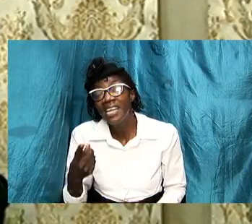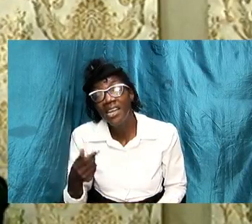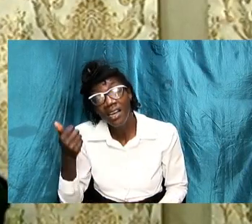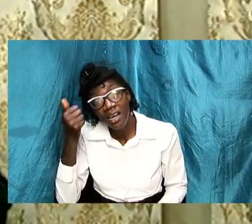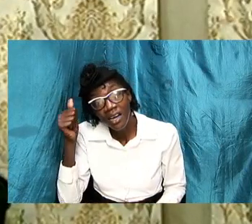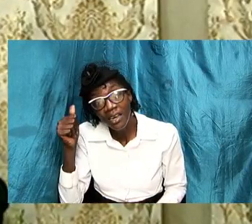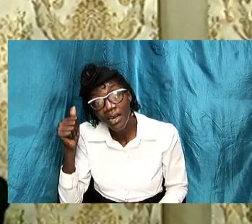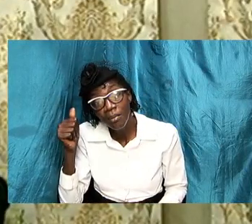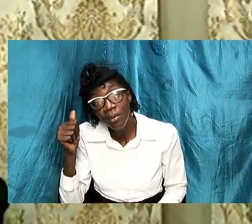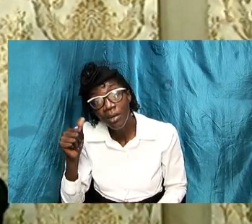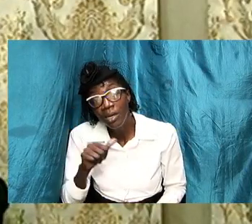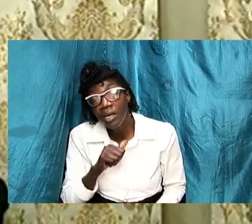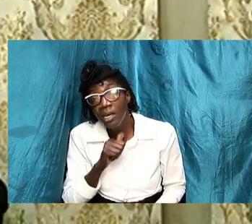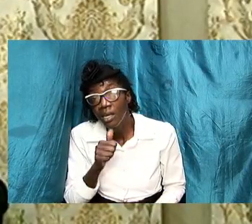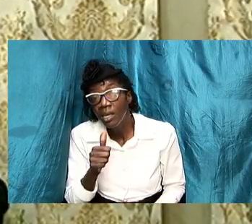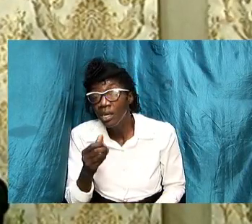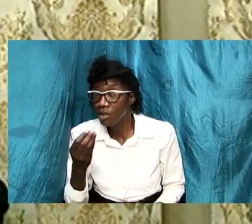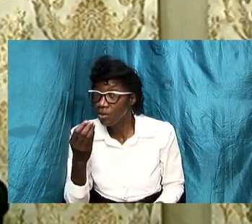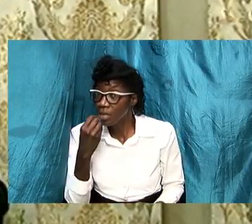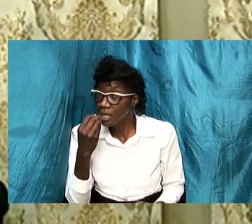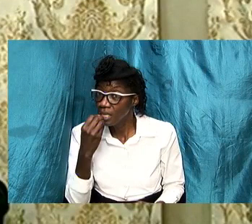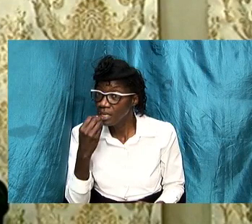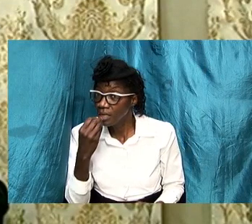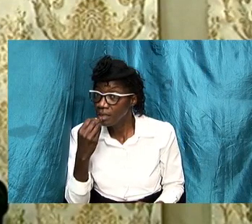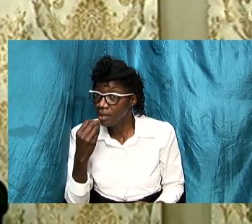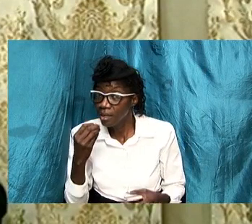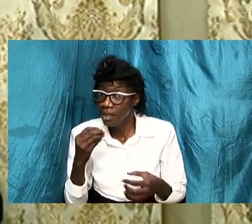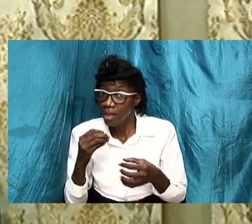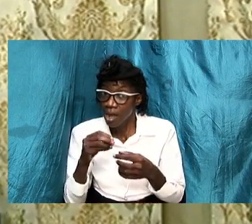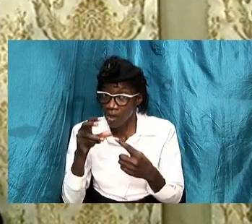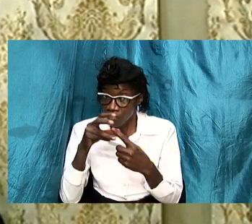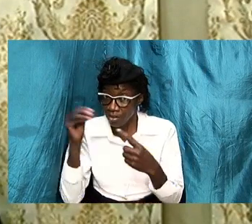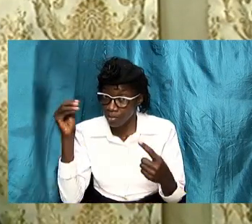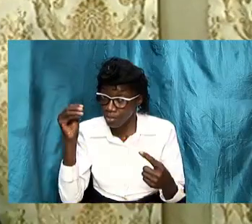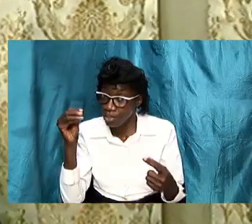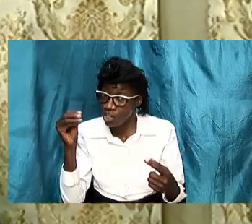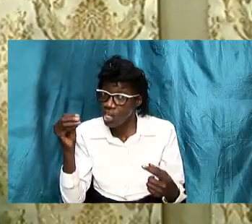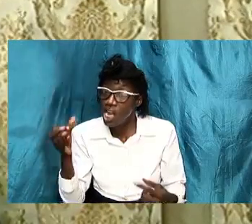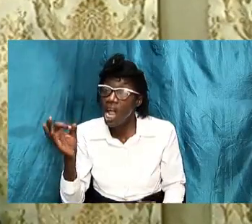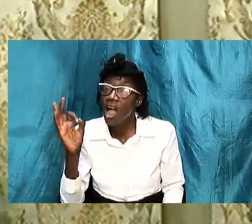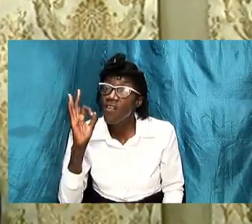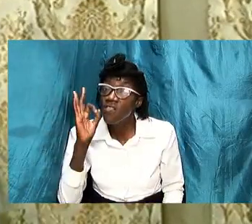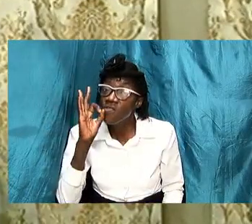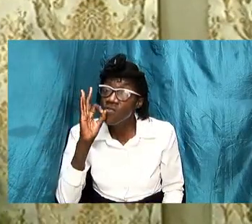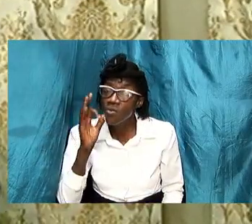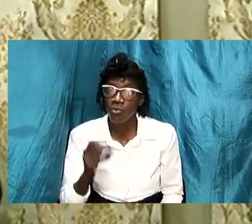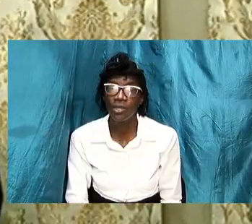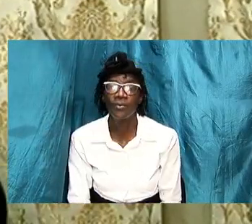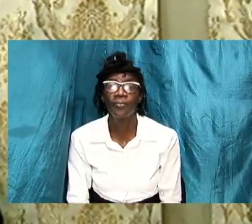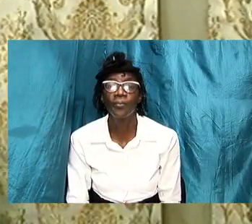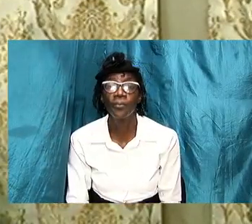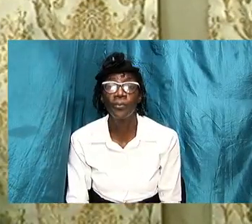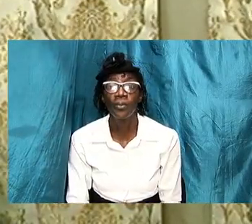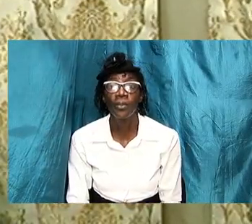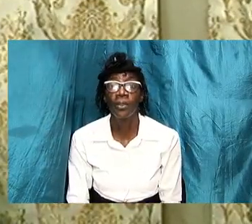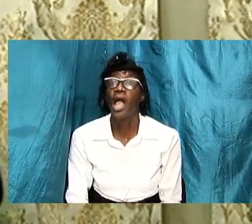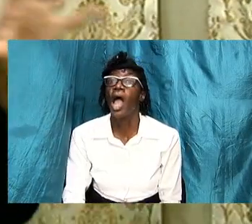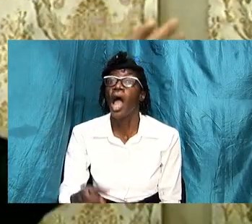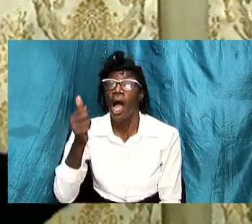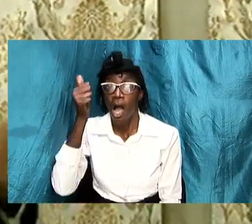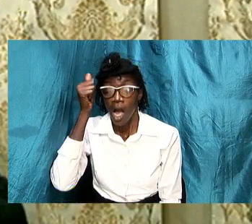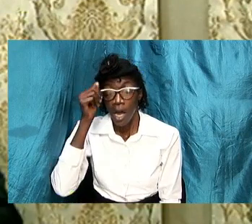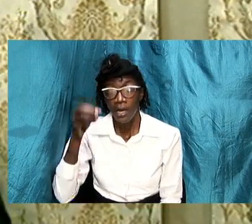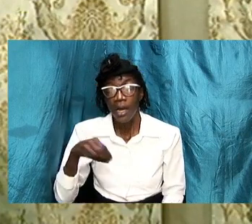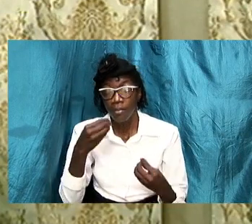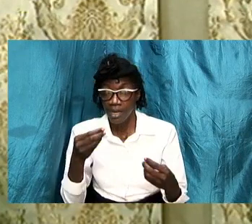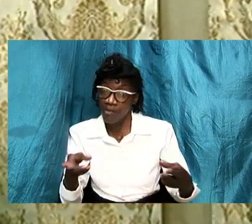not to eat of a particular fruit yes he was given the responsibility and we